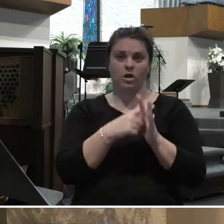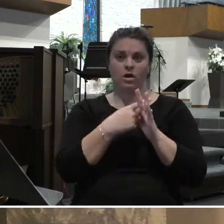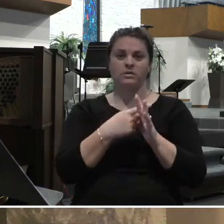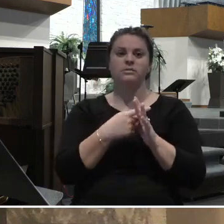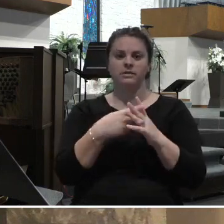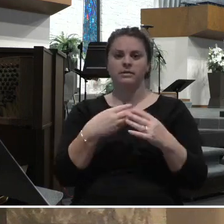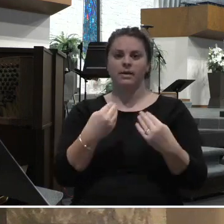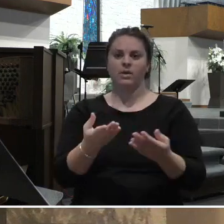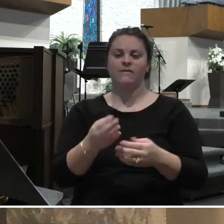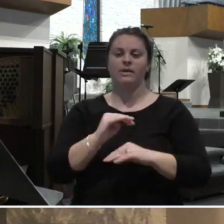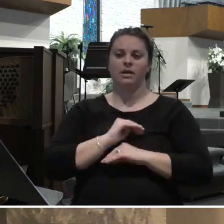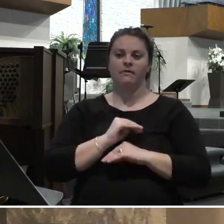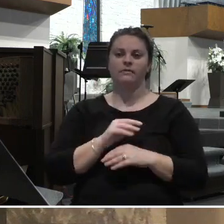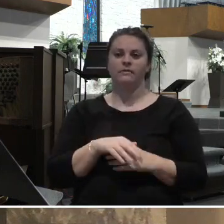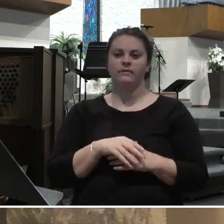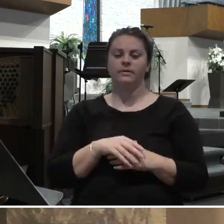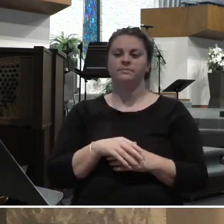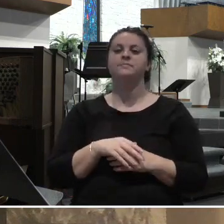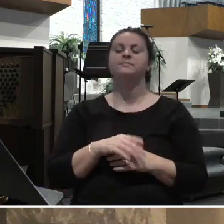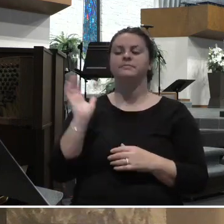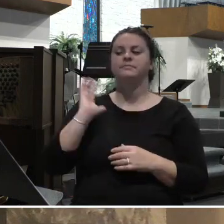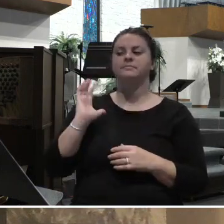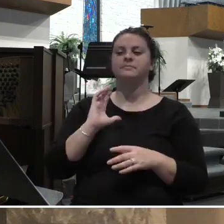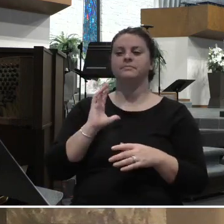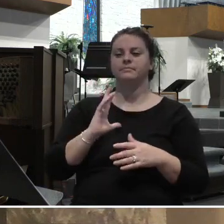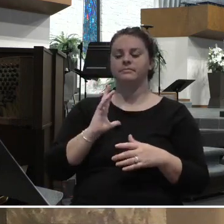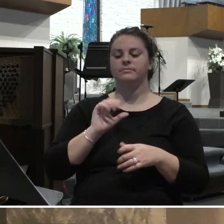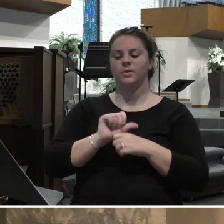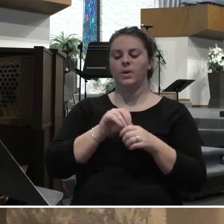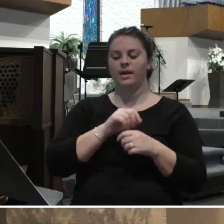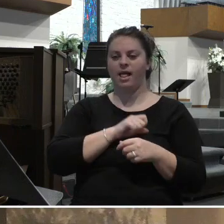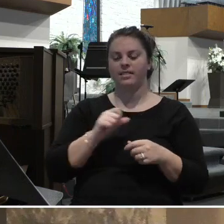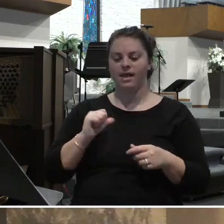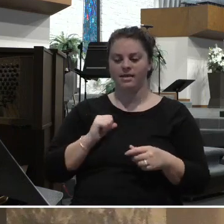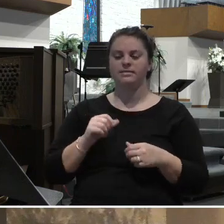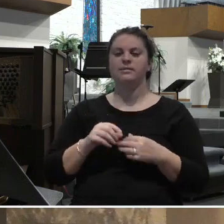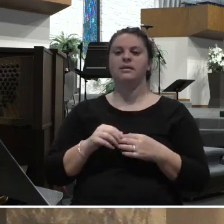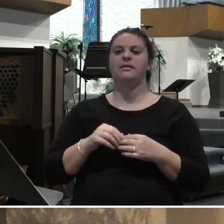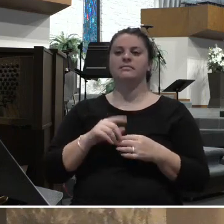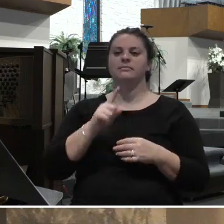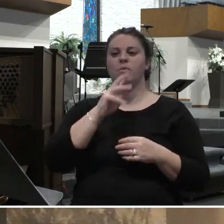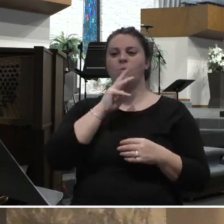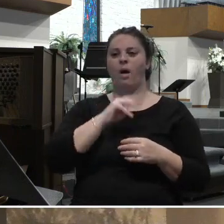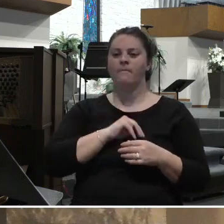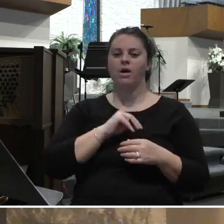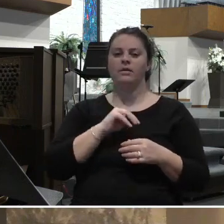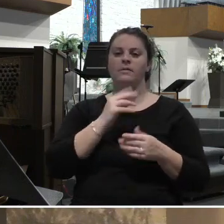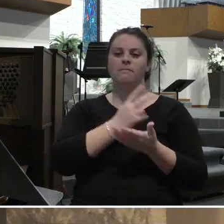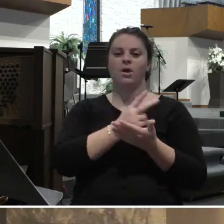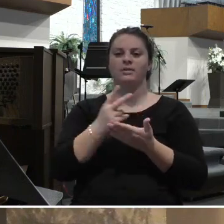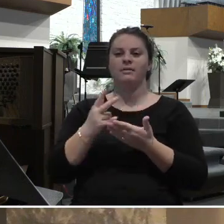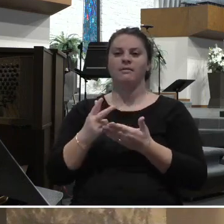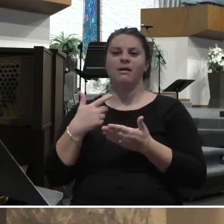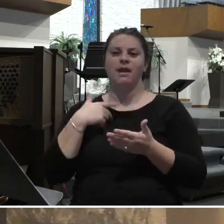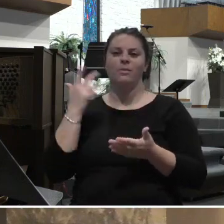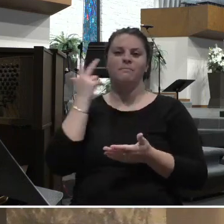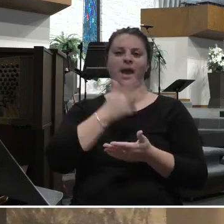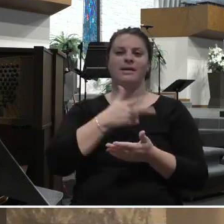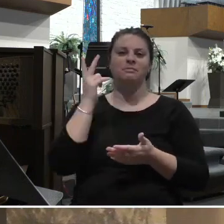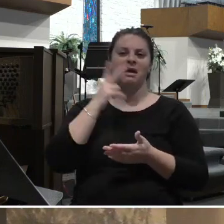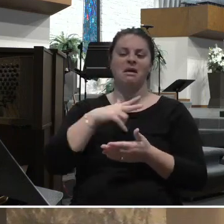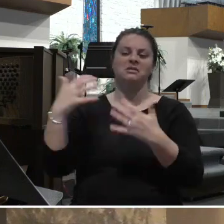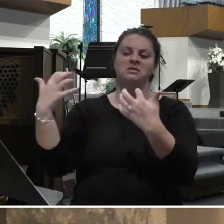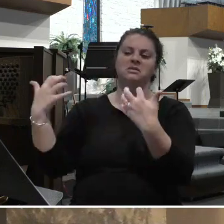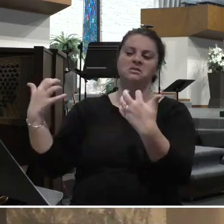parking lot, and in the morning, it would be filled with day laborers. And I used to be super judgy of them. I'm still judgy, but I was specifically